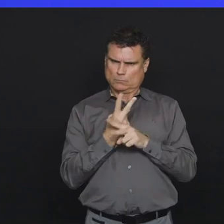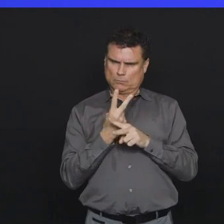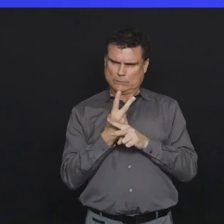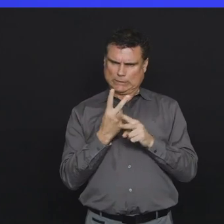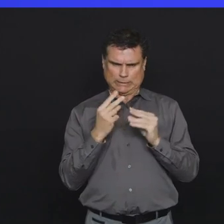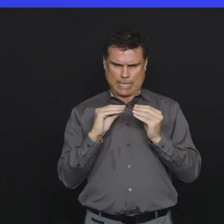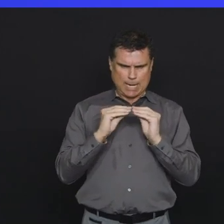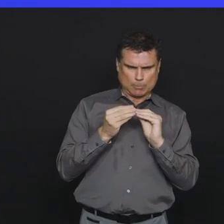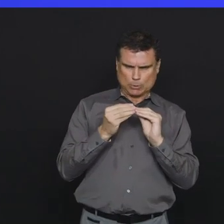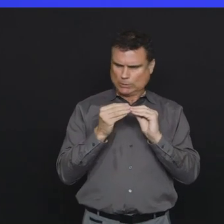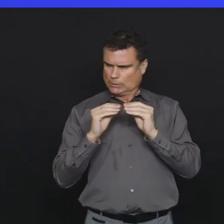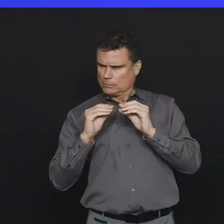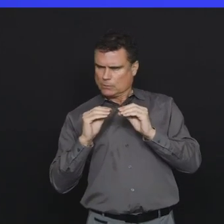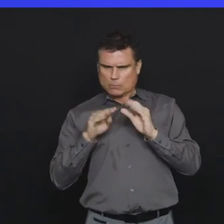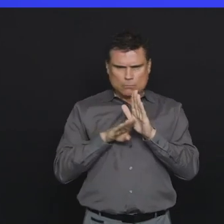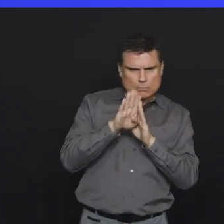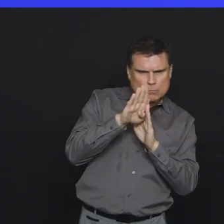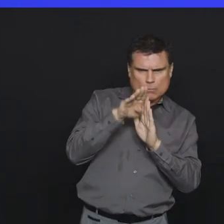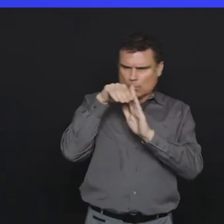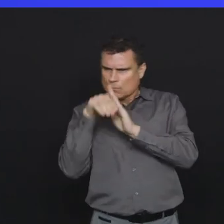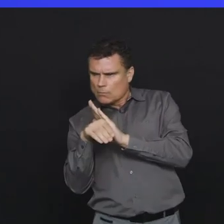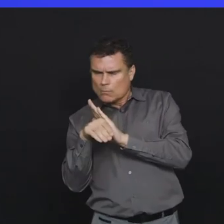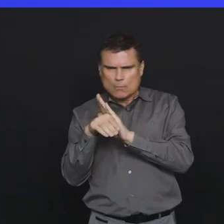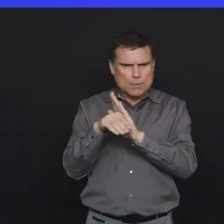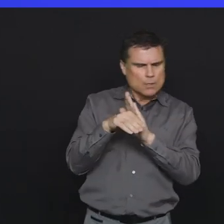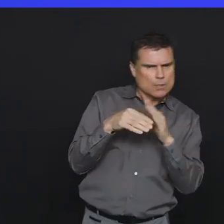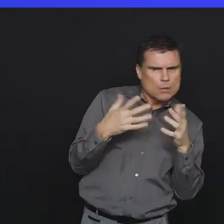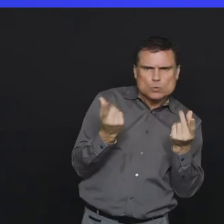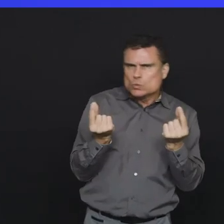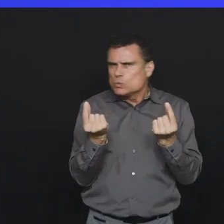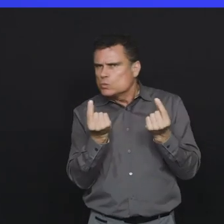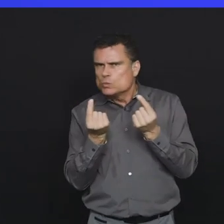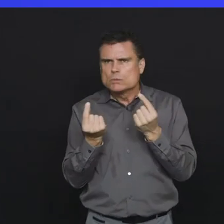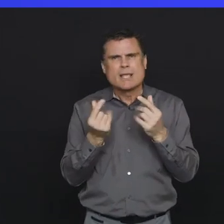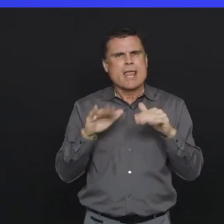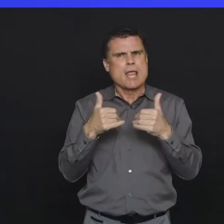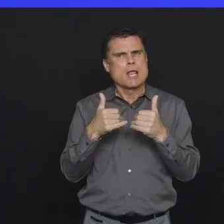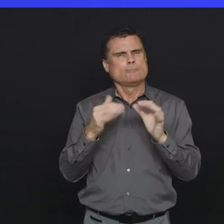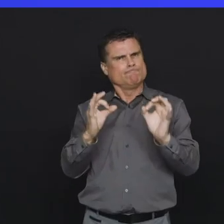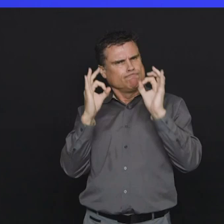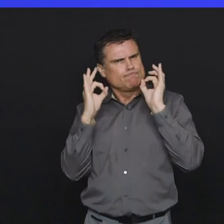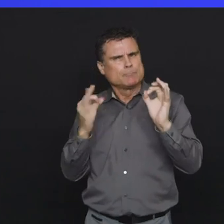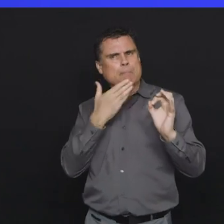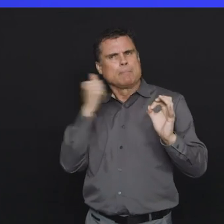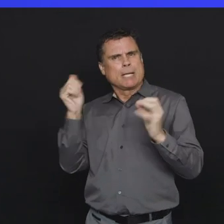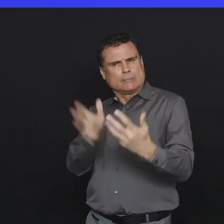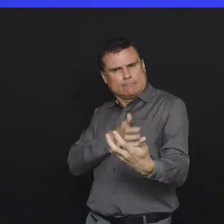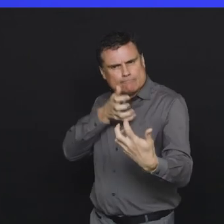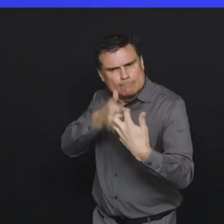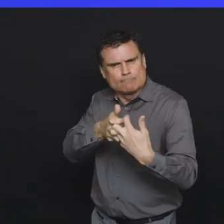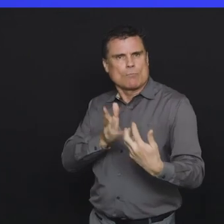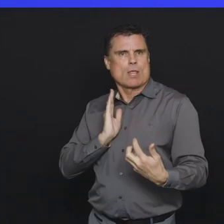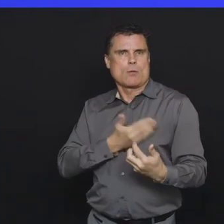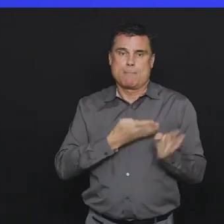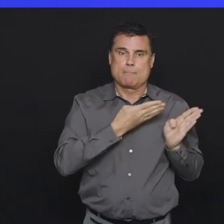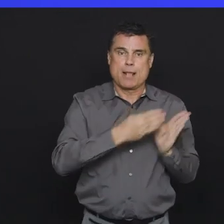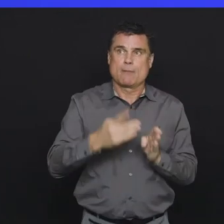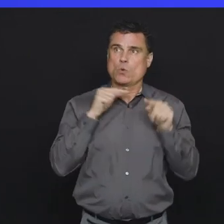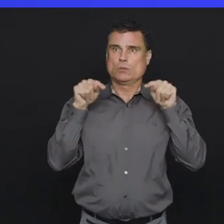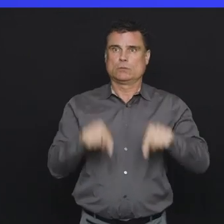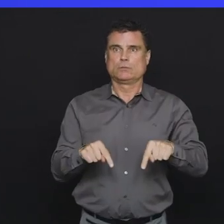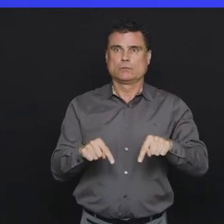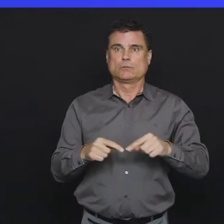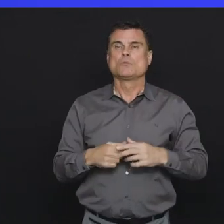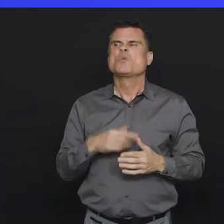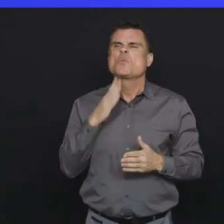it's a set of parameters that allow us to make some rational decisions about planning and as